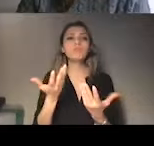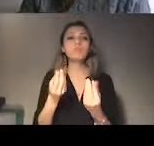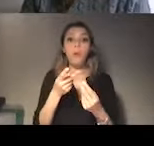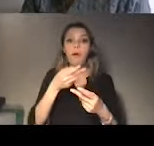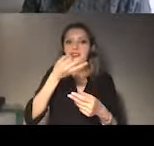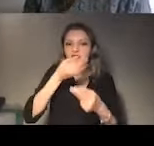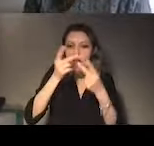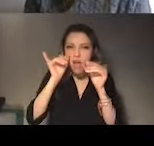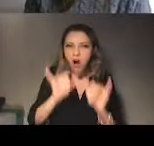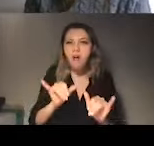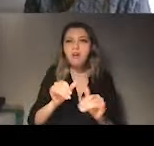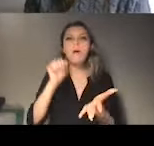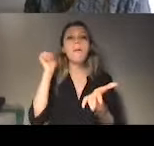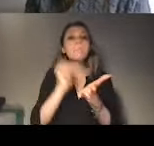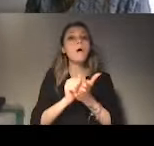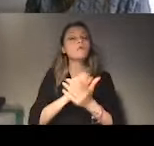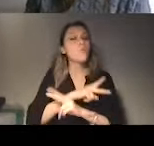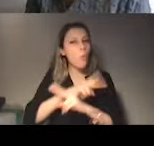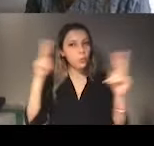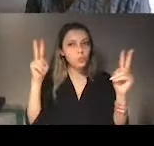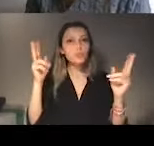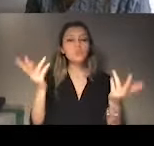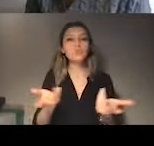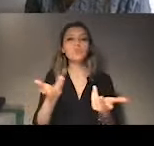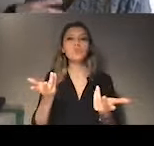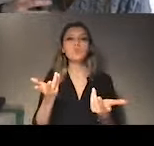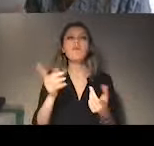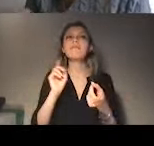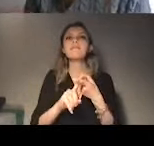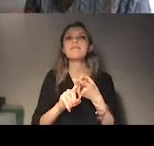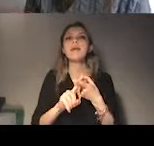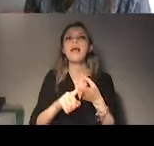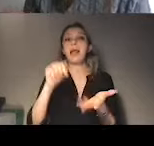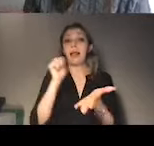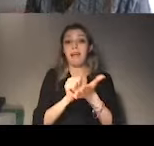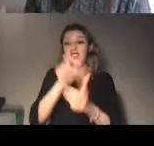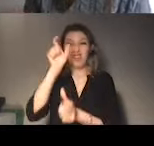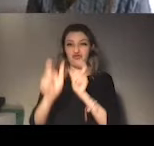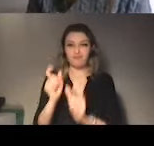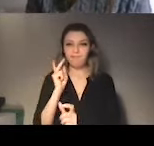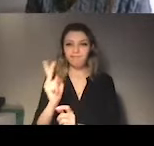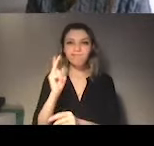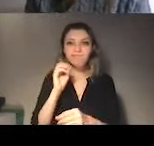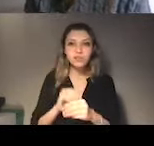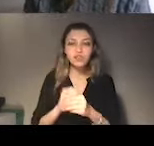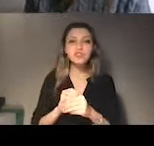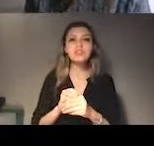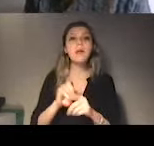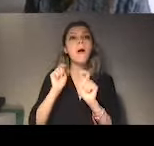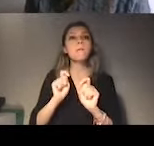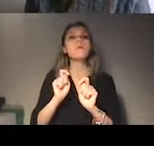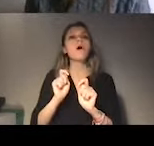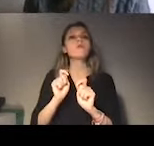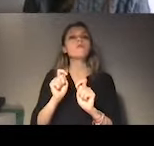journalists, as well as the freedom of assembly and of organizing a civil